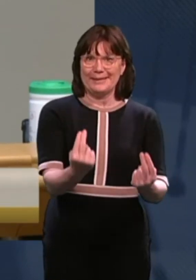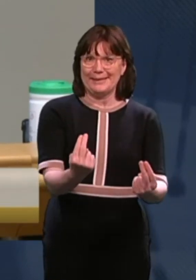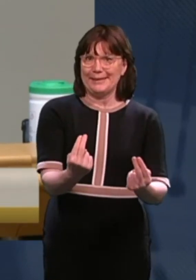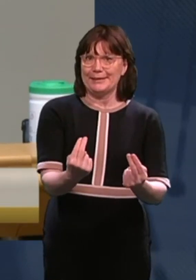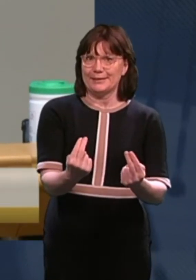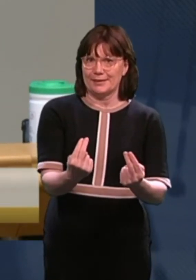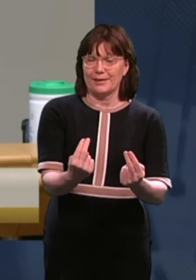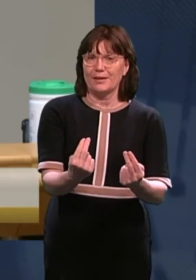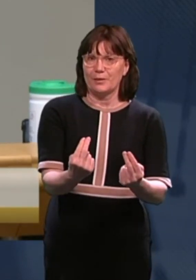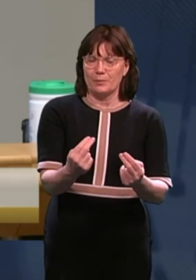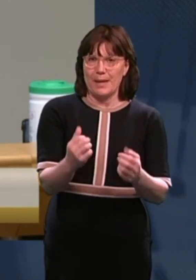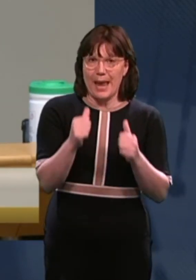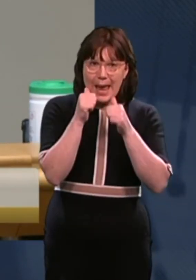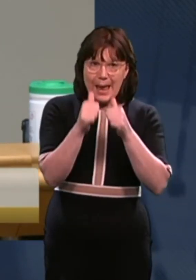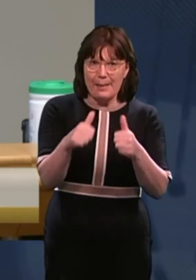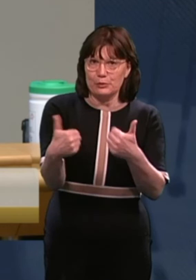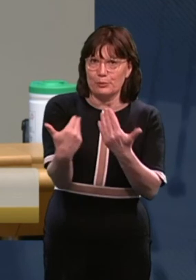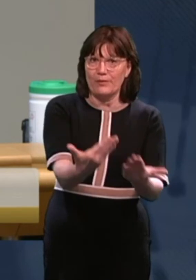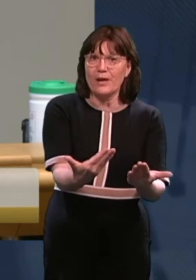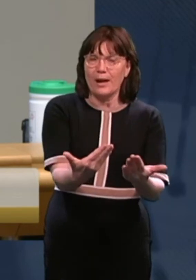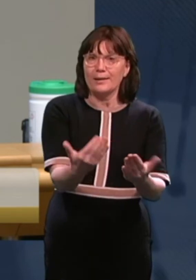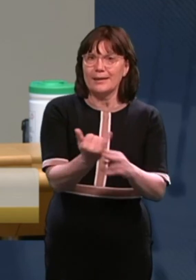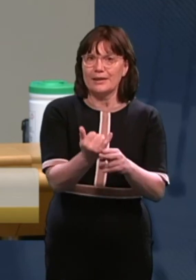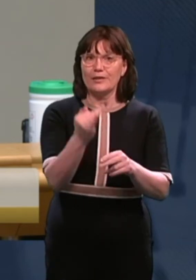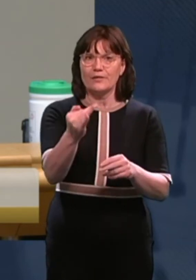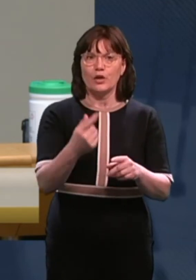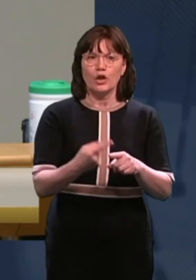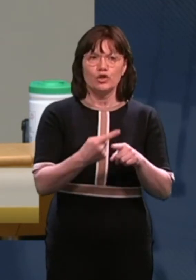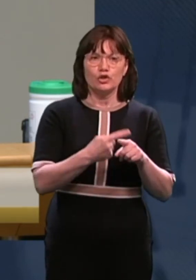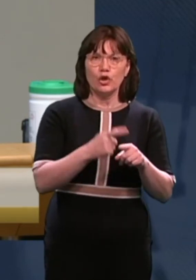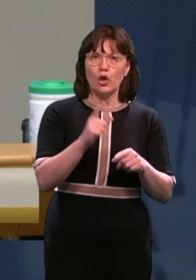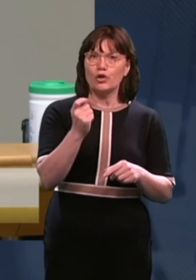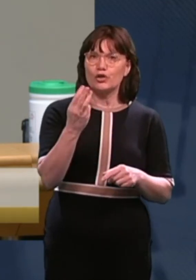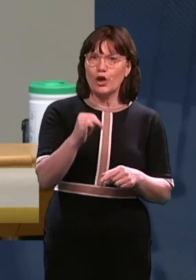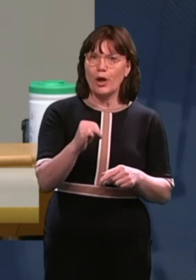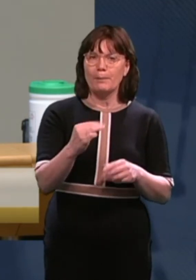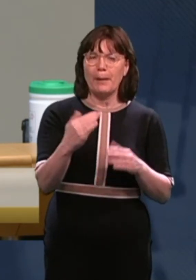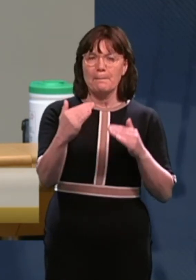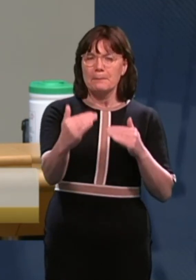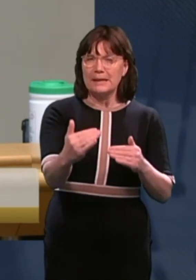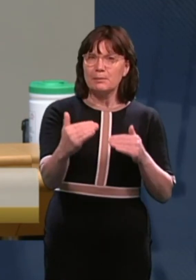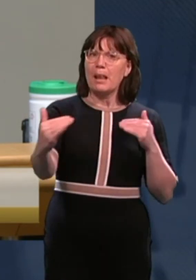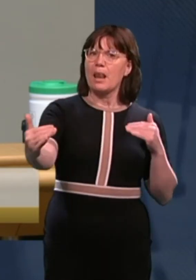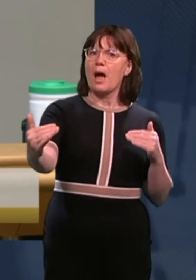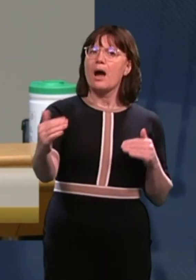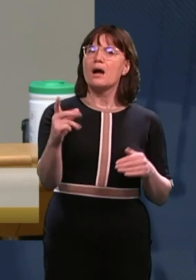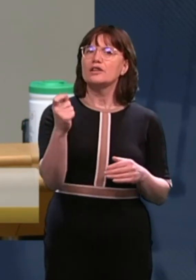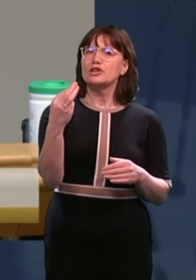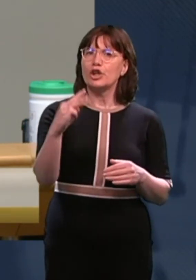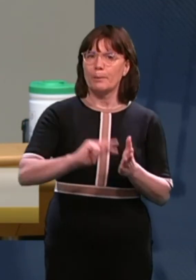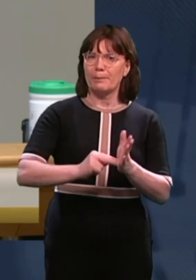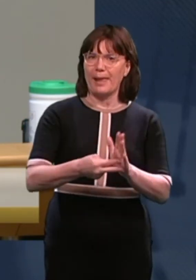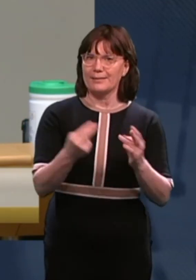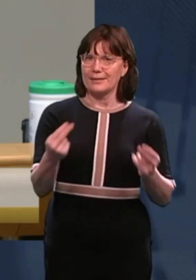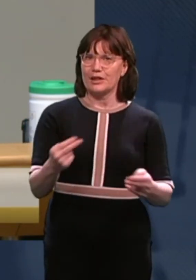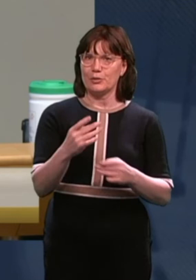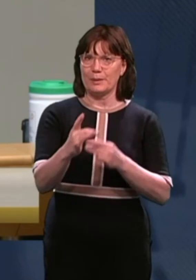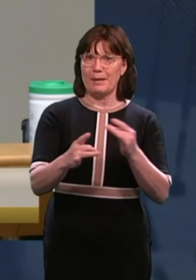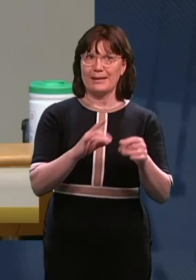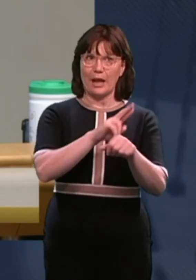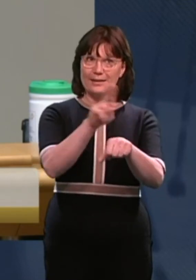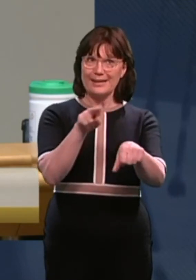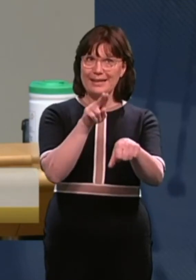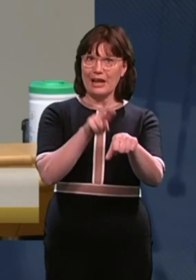future. So, there's sort of short-term, medium-term and obviously long-term planning that's going on at a national